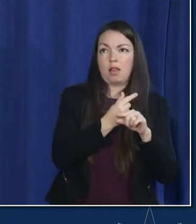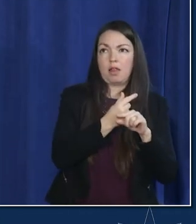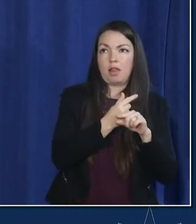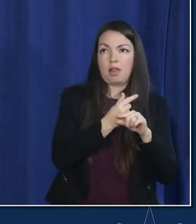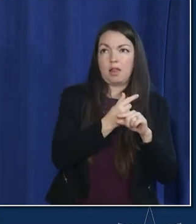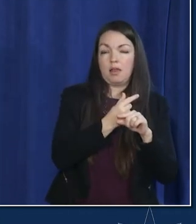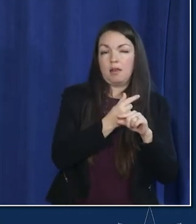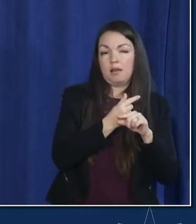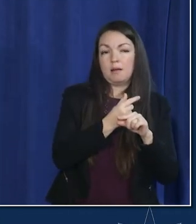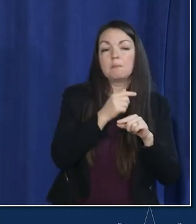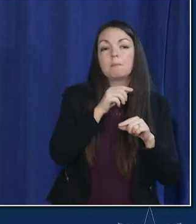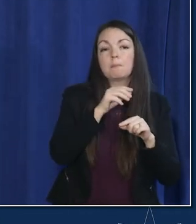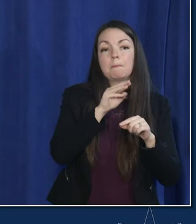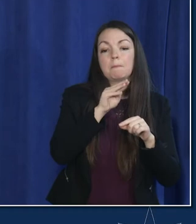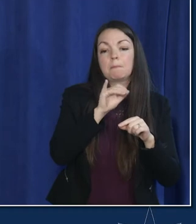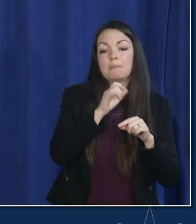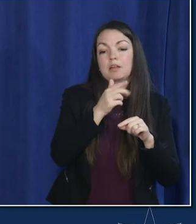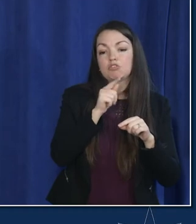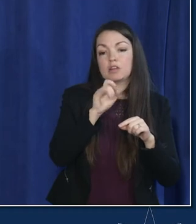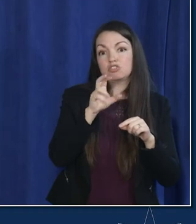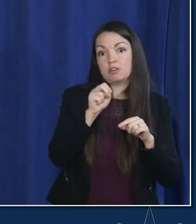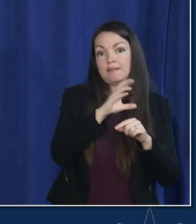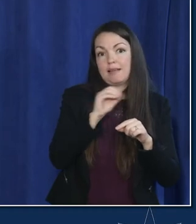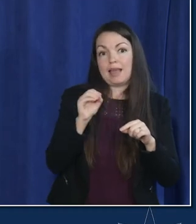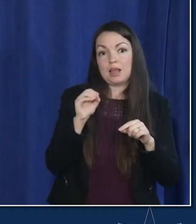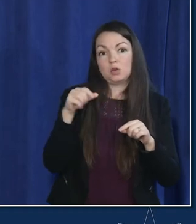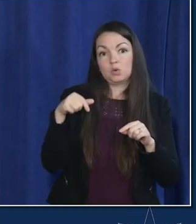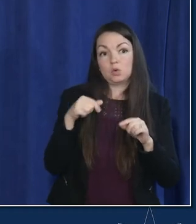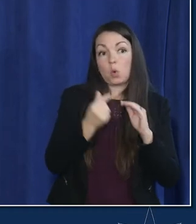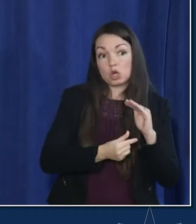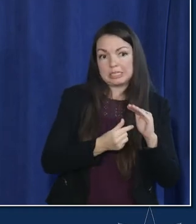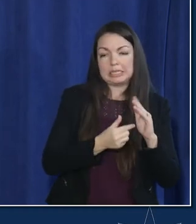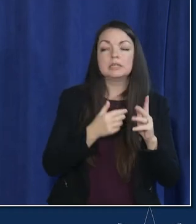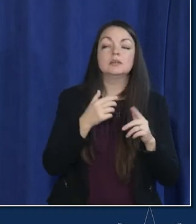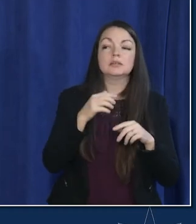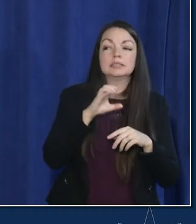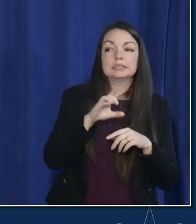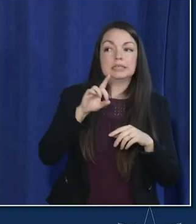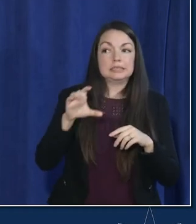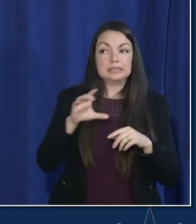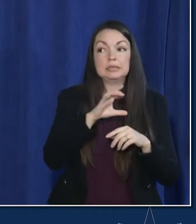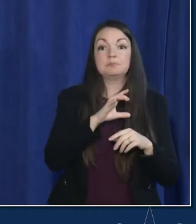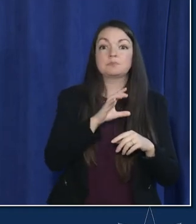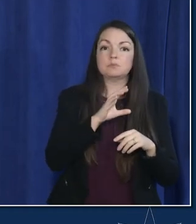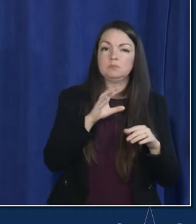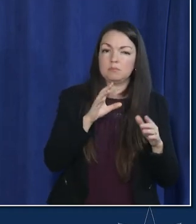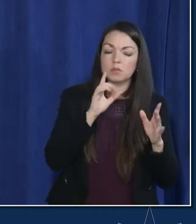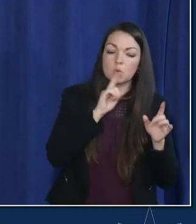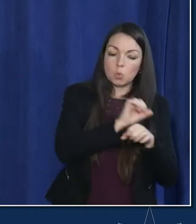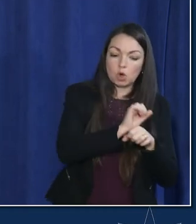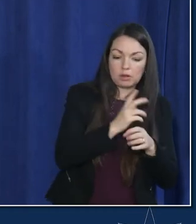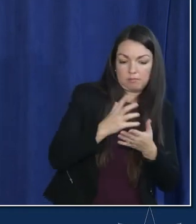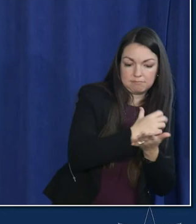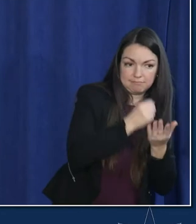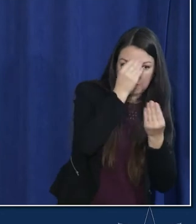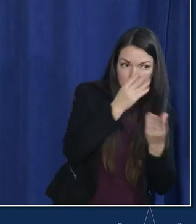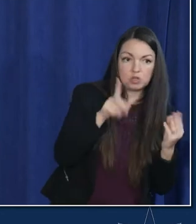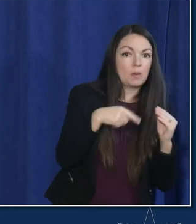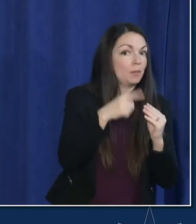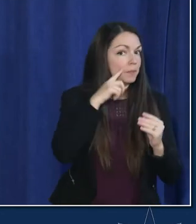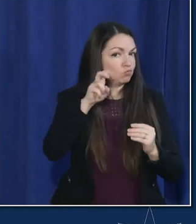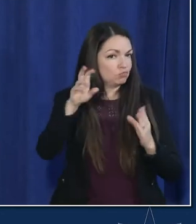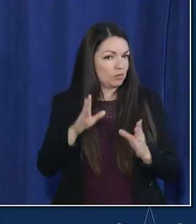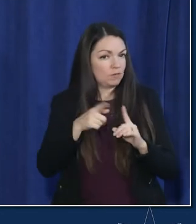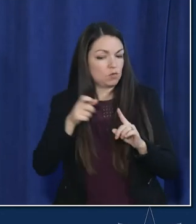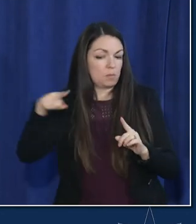division of global migration and quarantine at the cdc the dgmq is working to collect information about travelers sort of from these